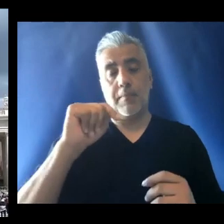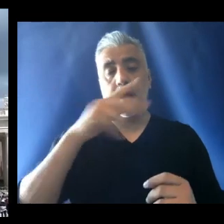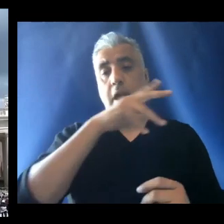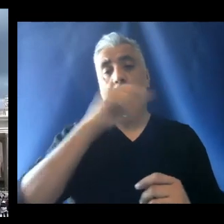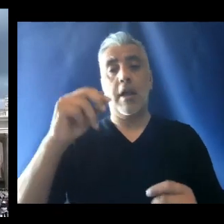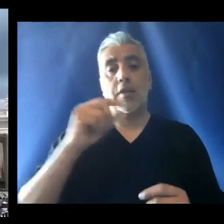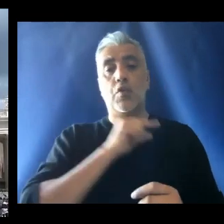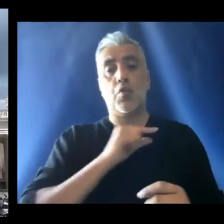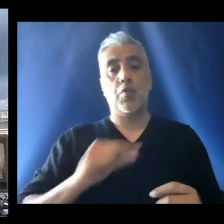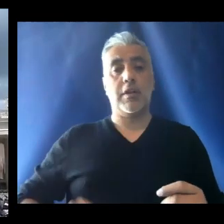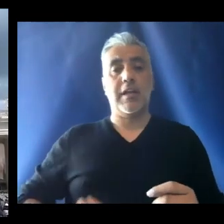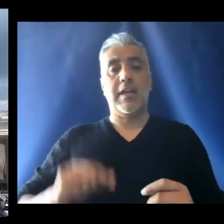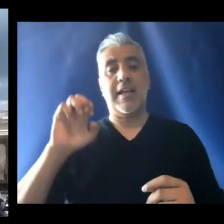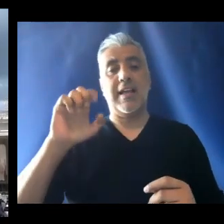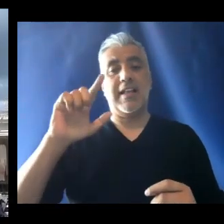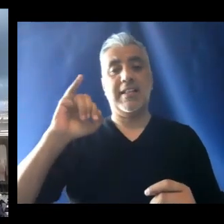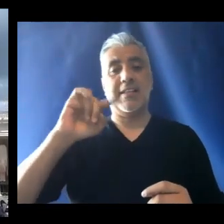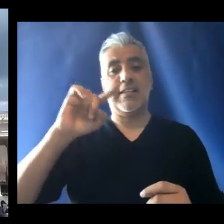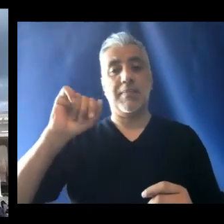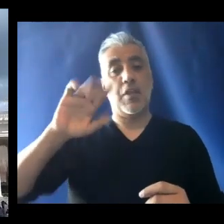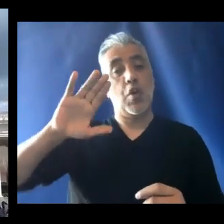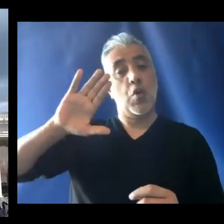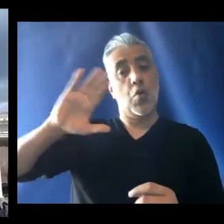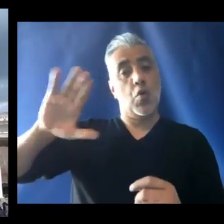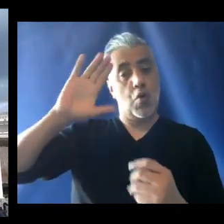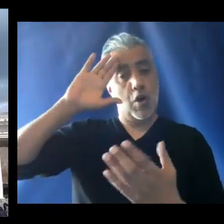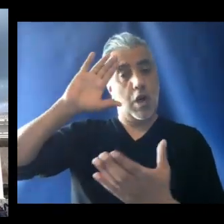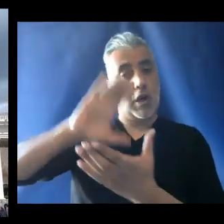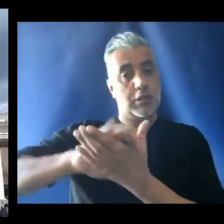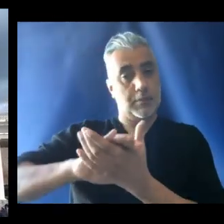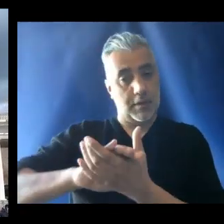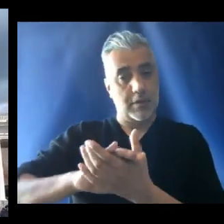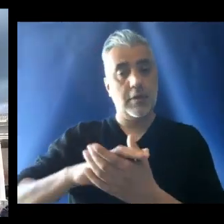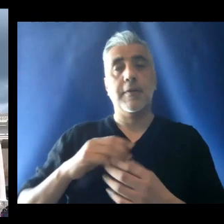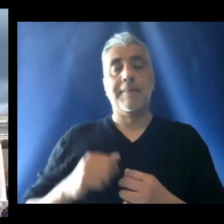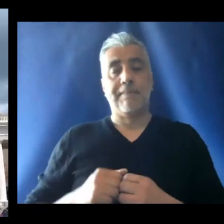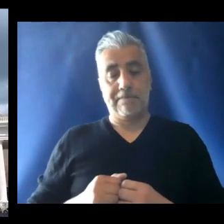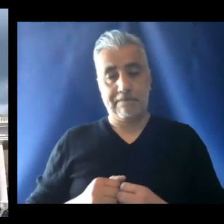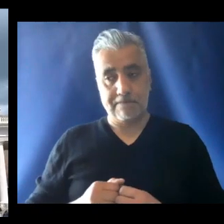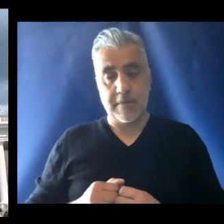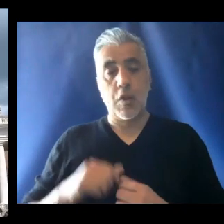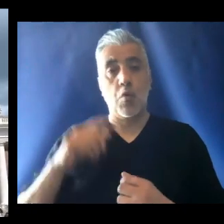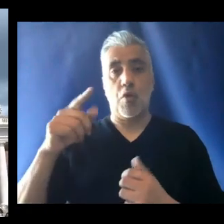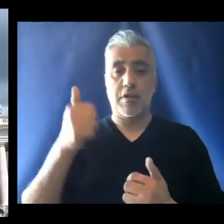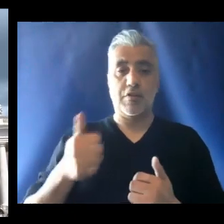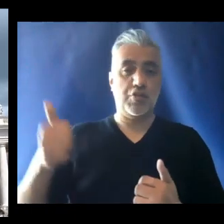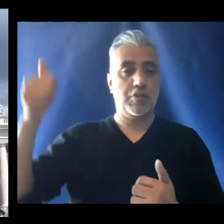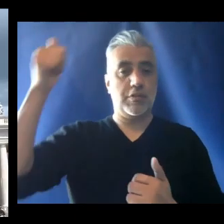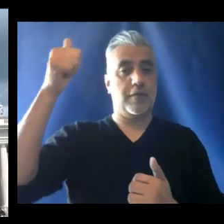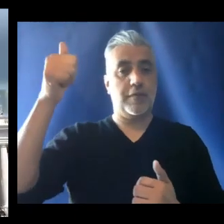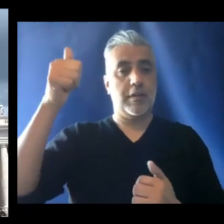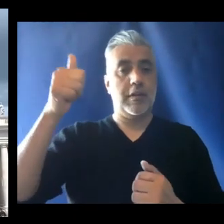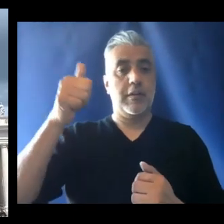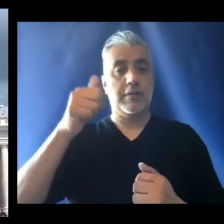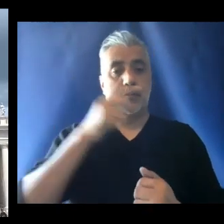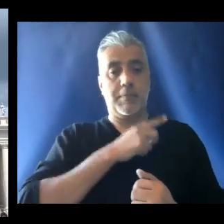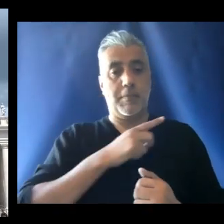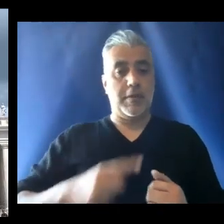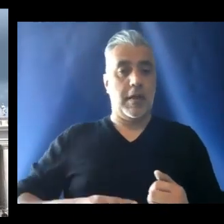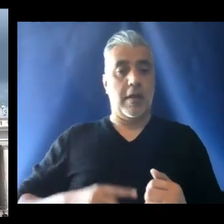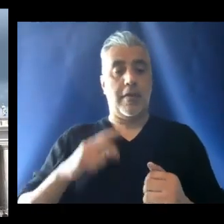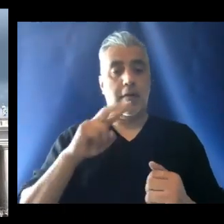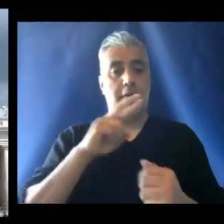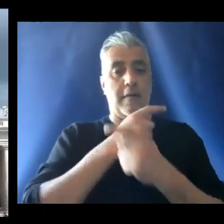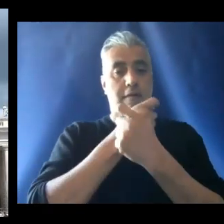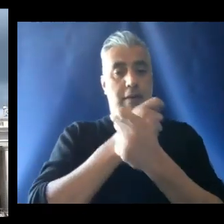Elizabeth's husband. And the one of the chief diplomats in the Vatican, Archbishop